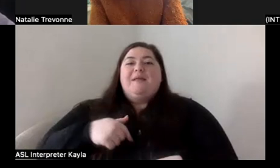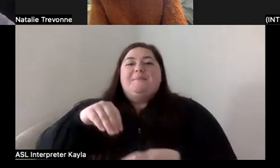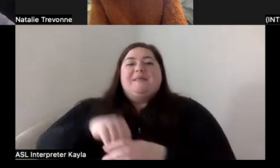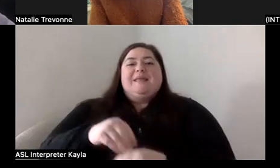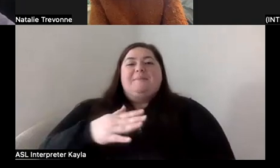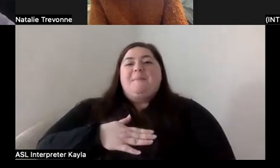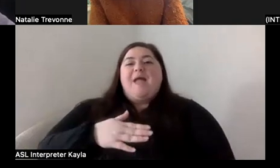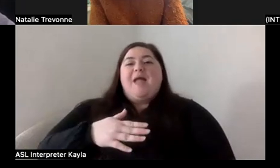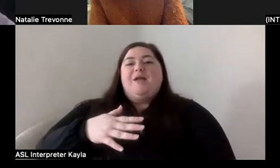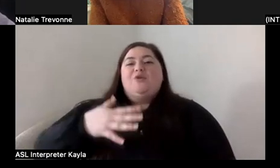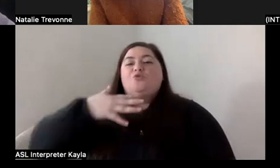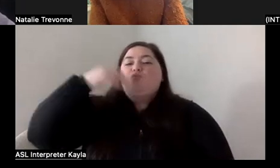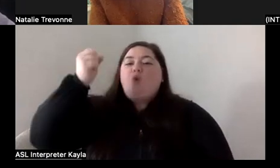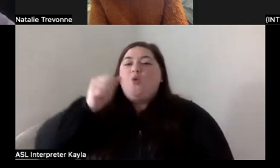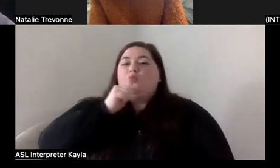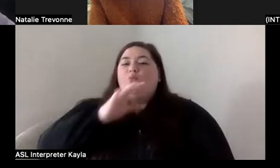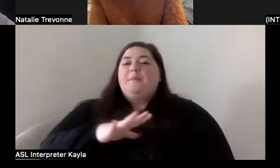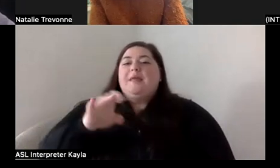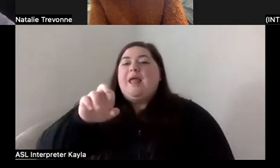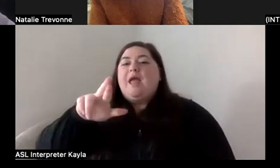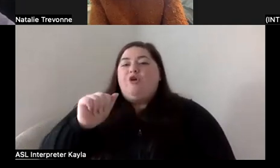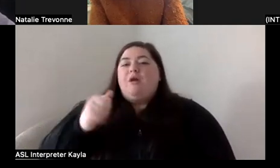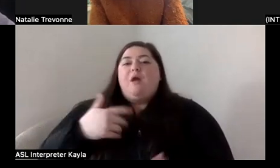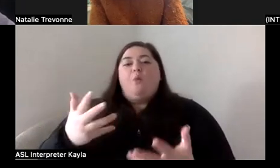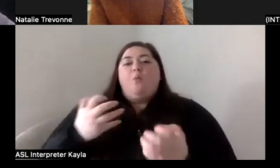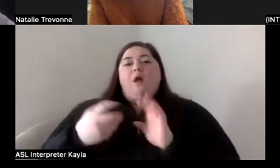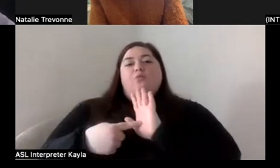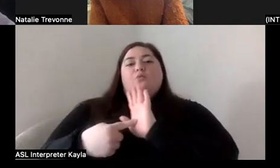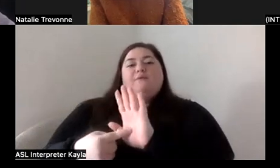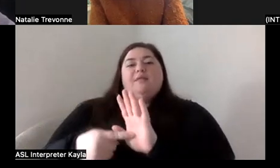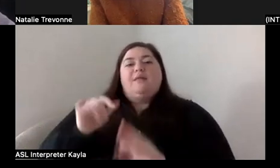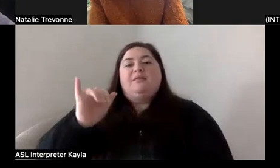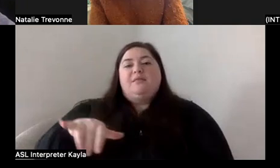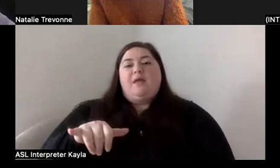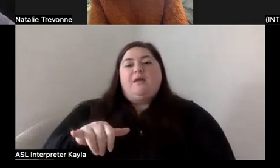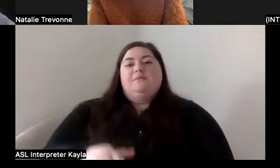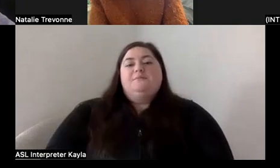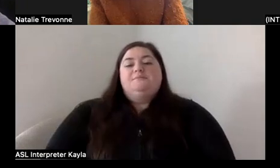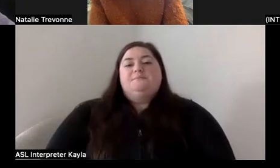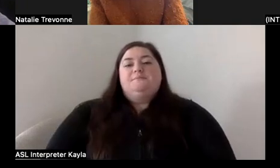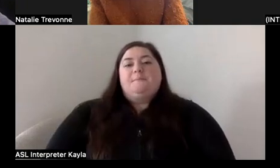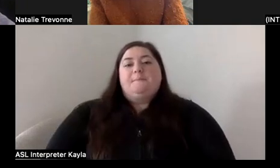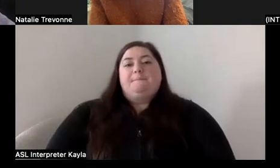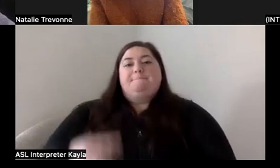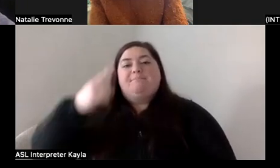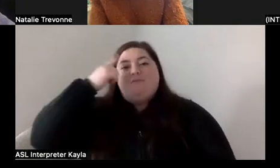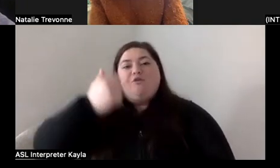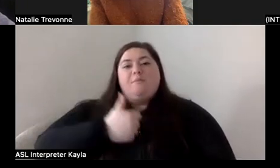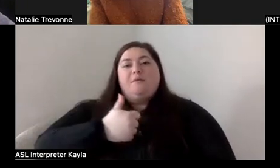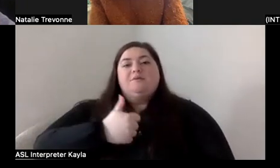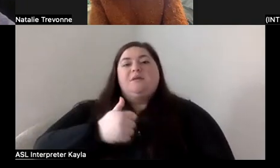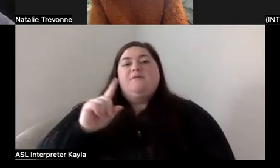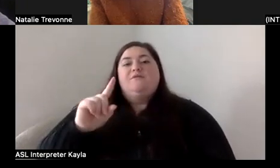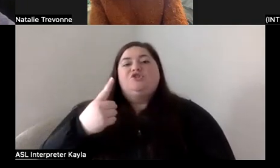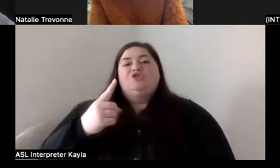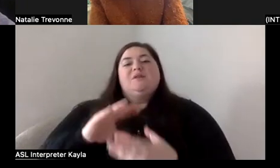woman era and anything that I do, I want that to reflect that. And so, yeah, I think for me, yeah, it's just been kind of